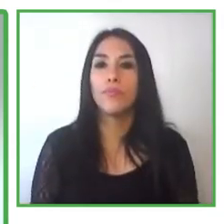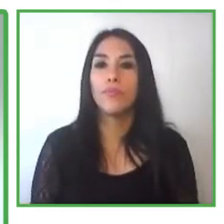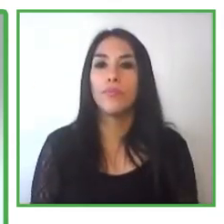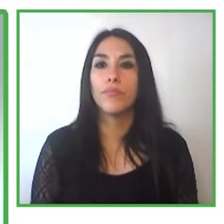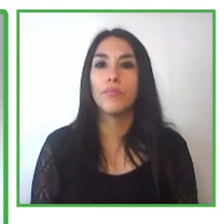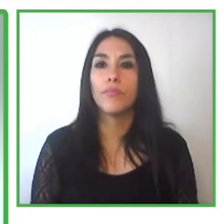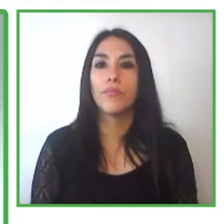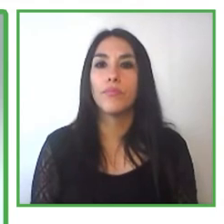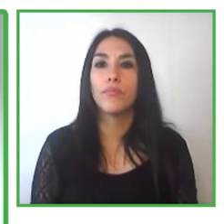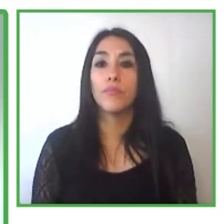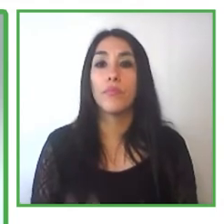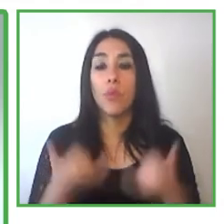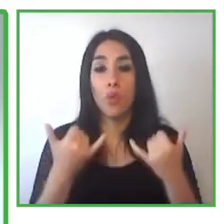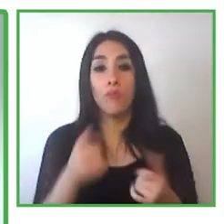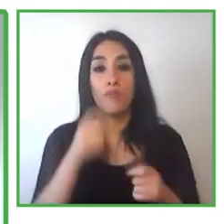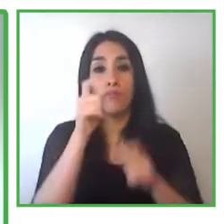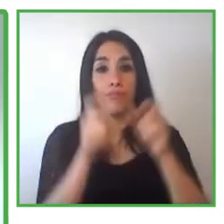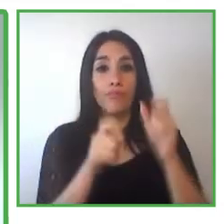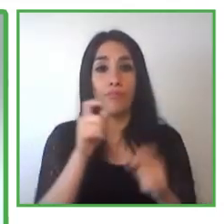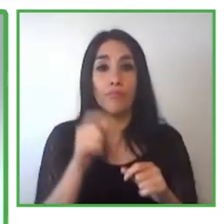it's very important too.